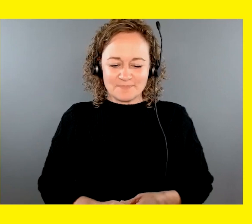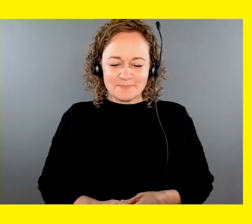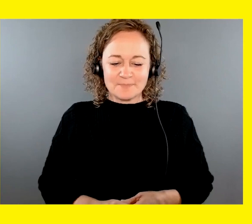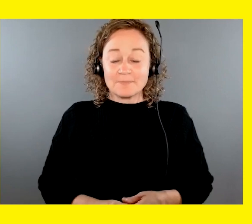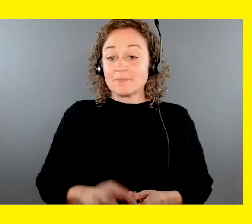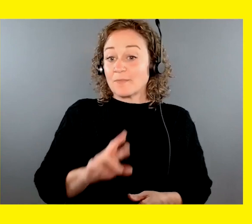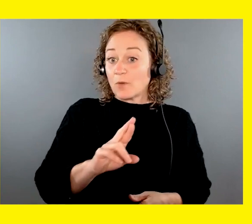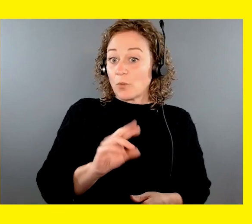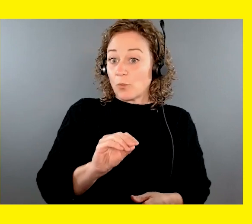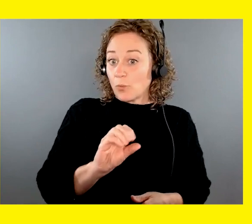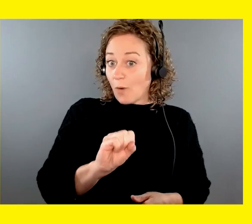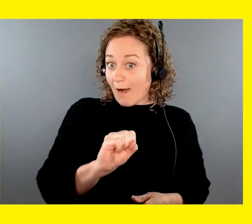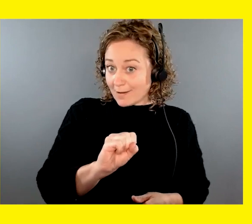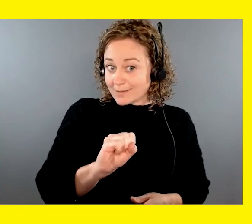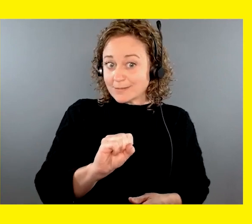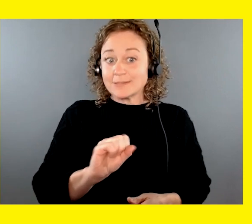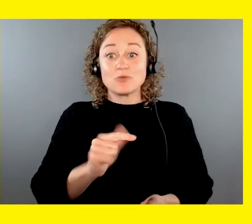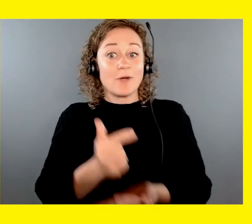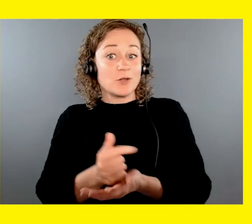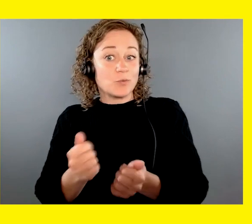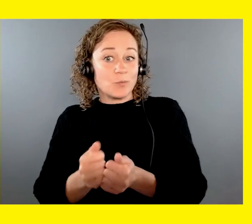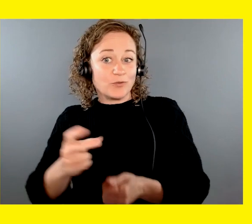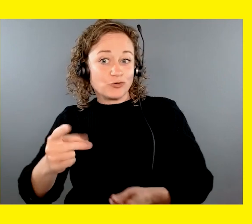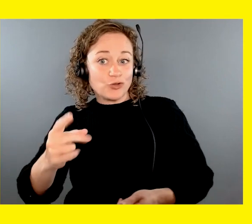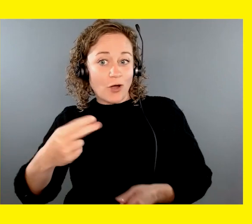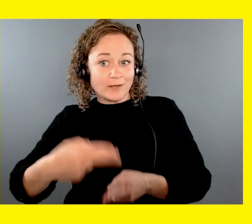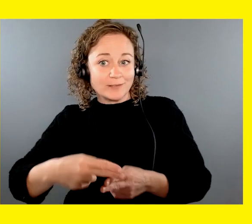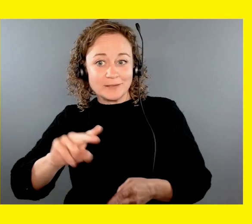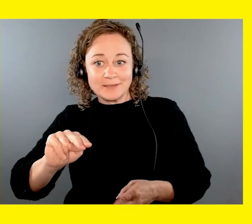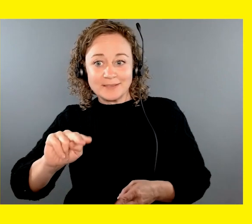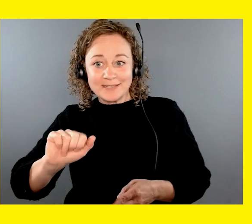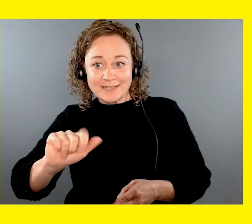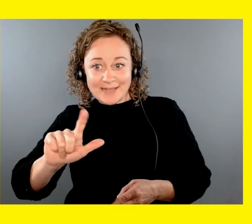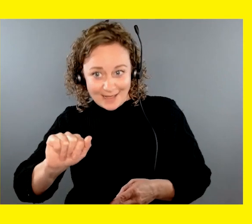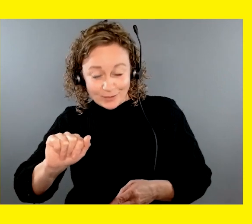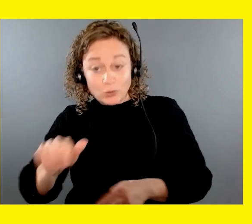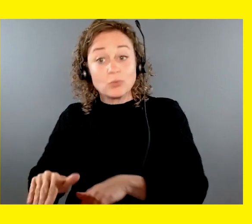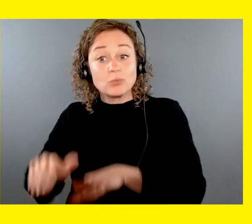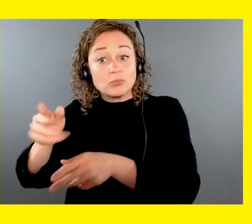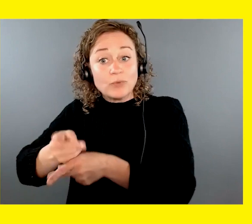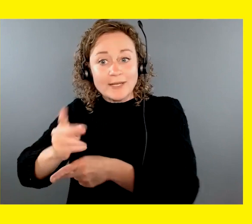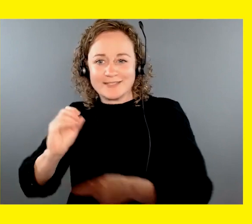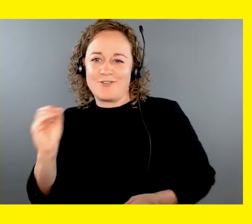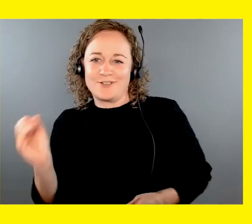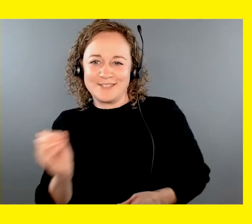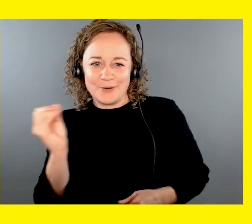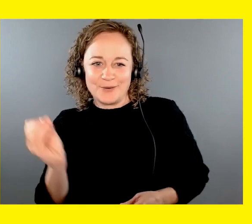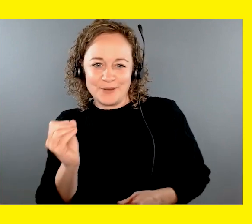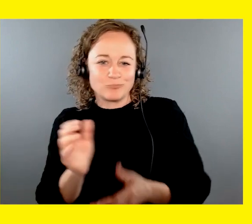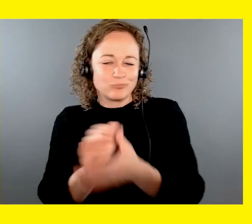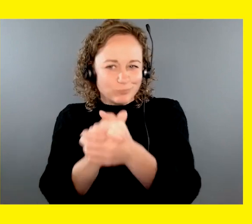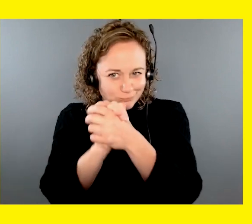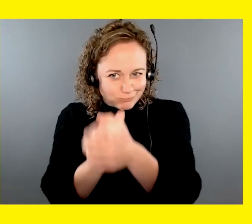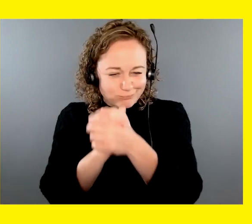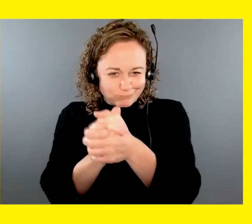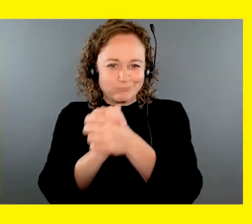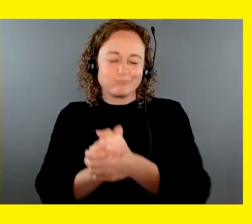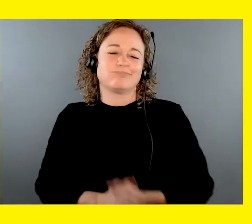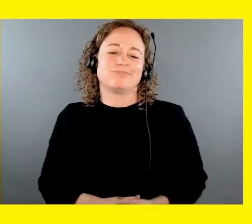Ross Adams is graduating with Nala, who was raised by Brent Conacher in Ontario. Congratulations, Ross and Nala.